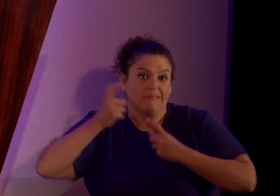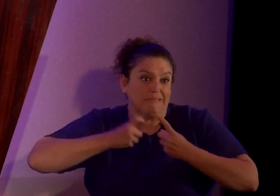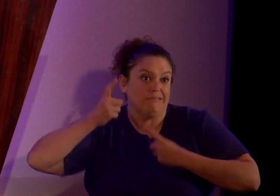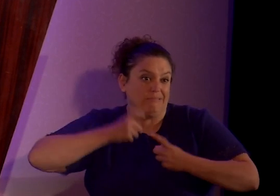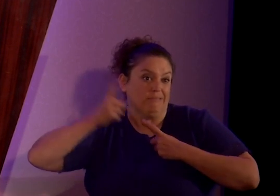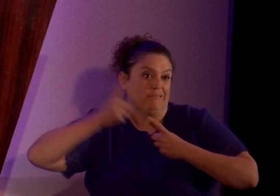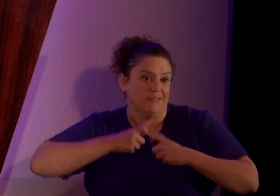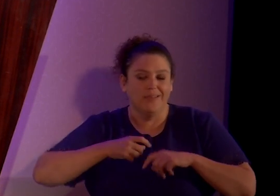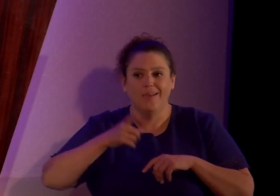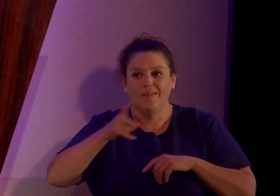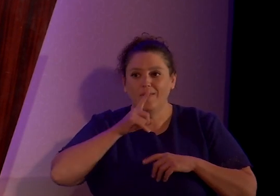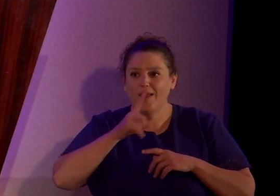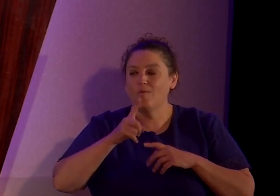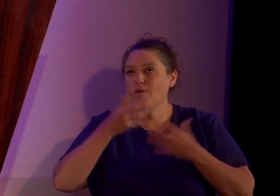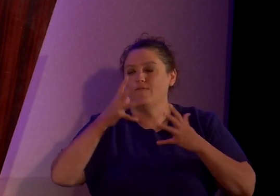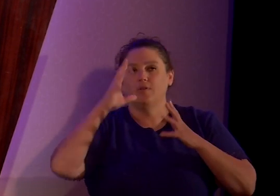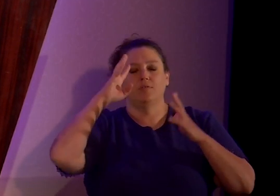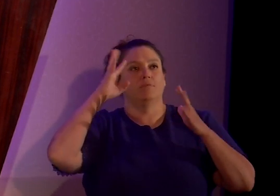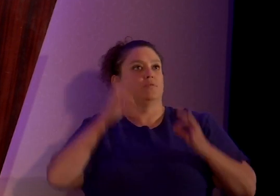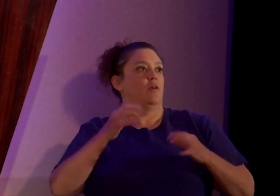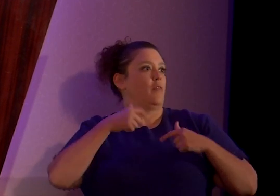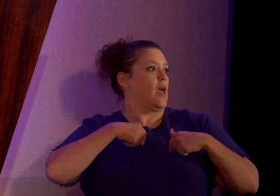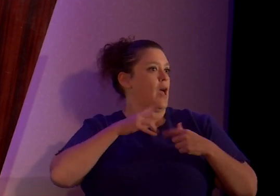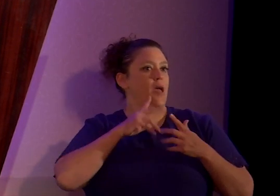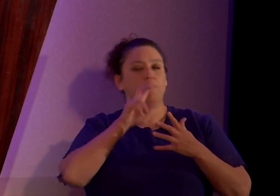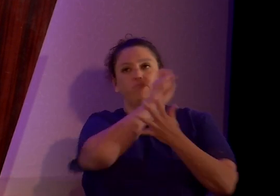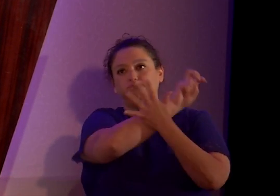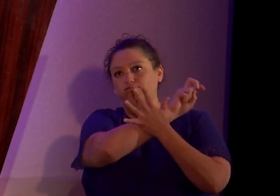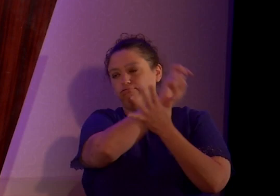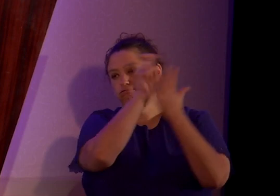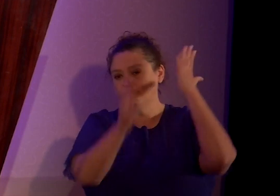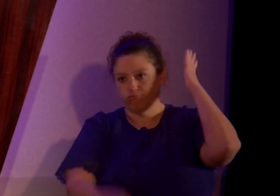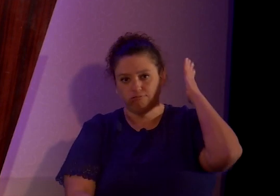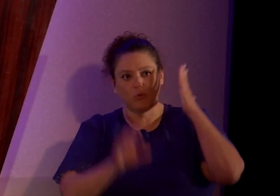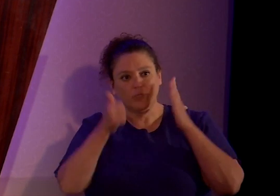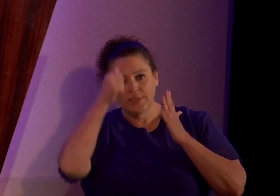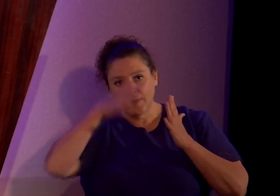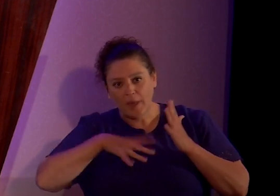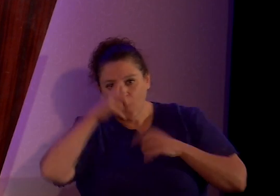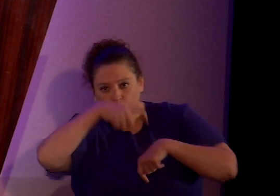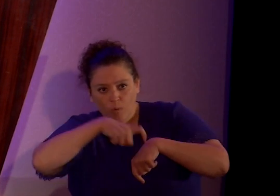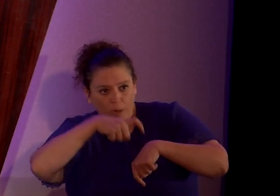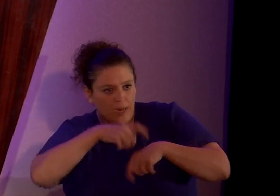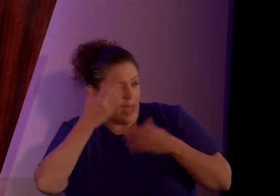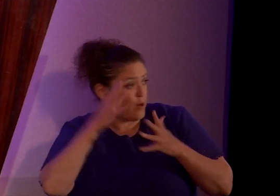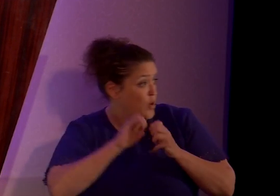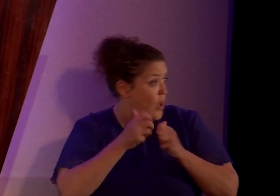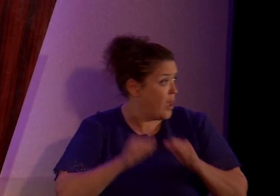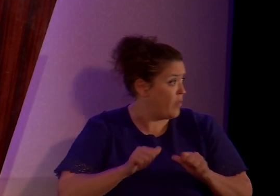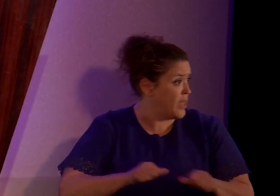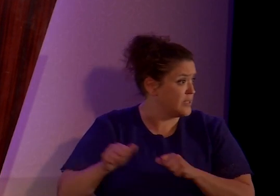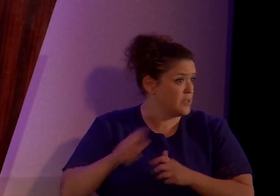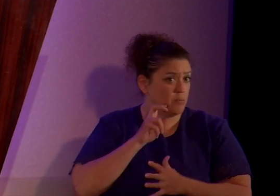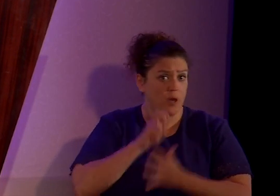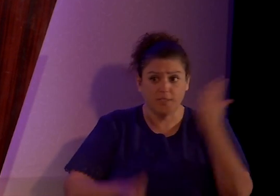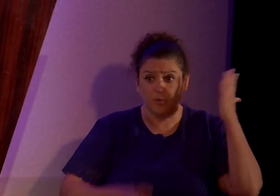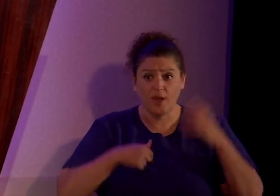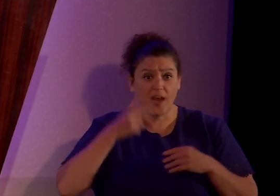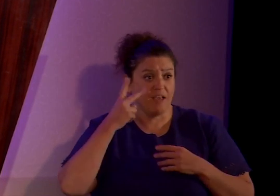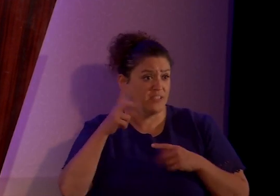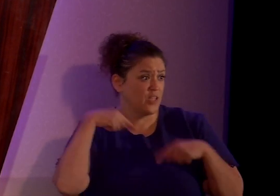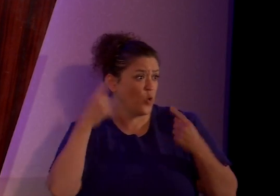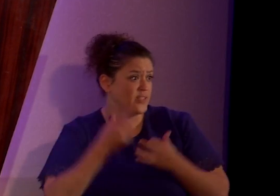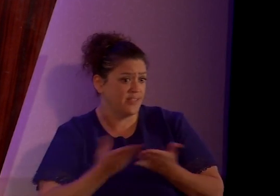Like, they were convinced that, you know, I'd been having sex with 10 men at a time, which I don't even know how that's possible. And I've seen some crazy